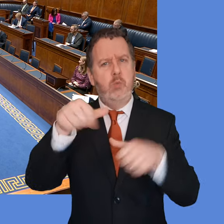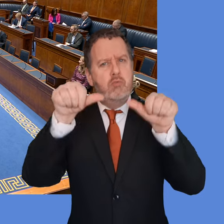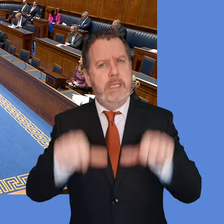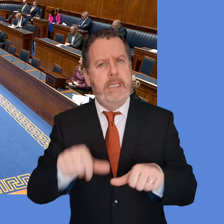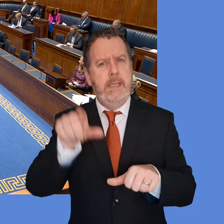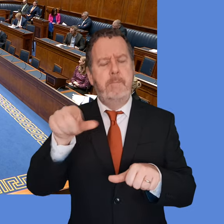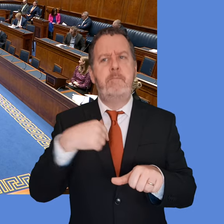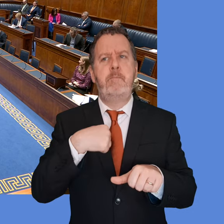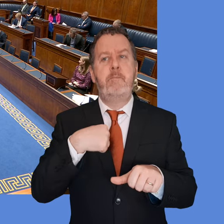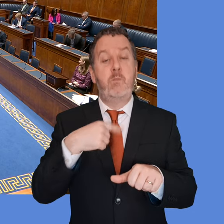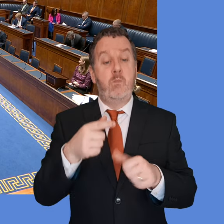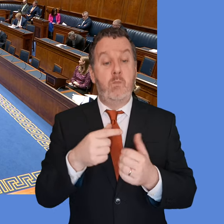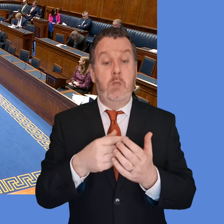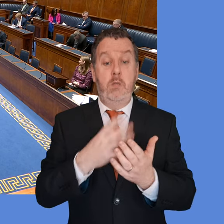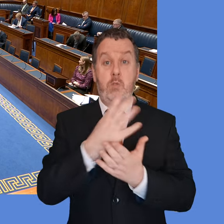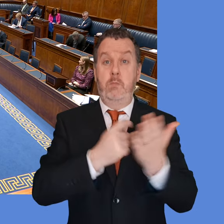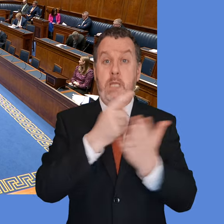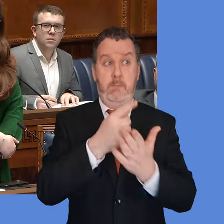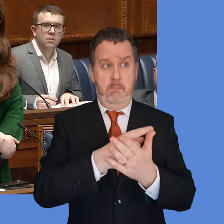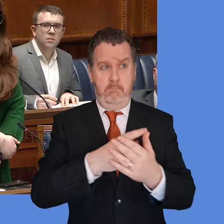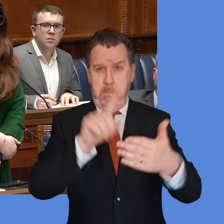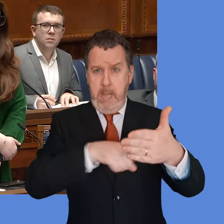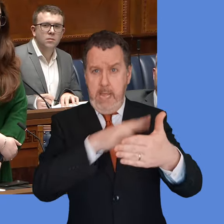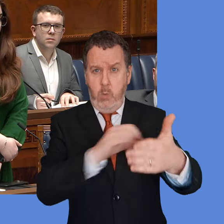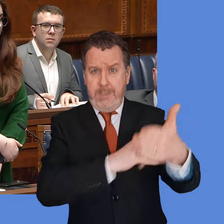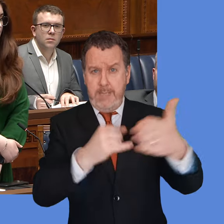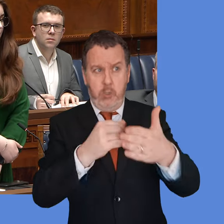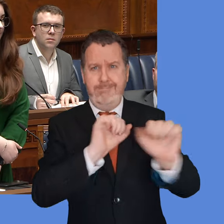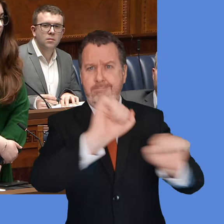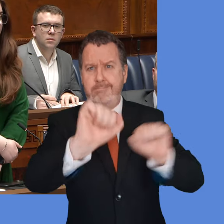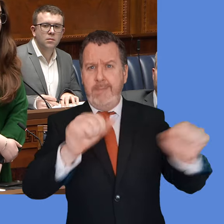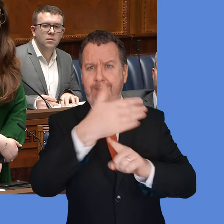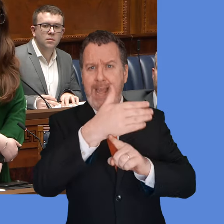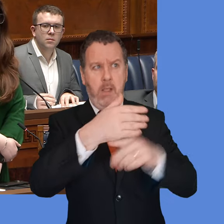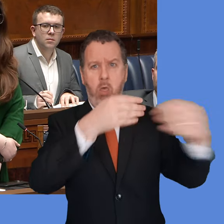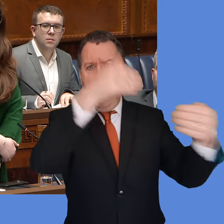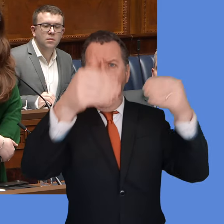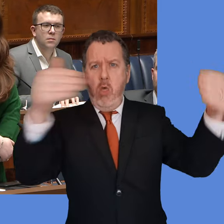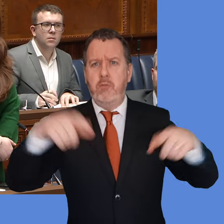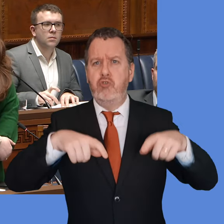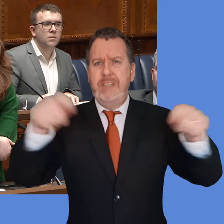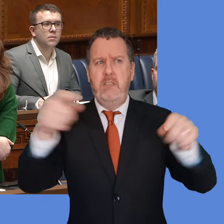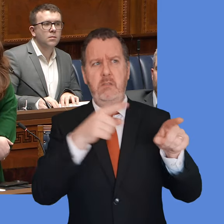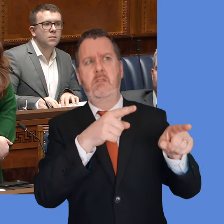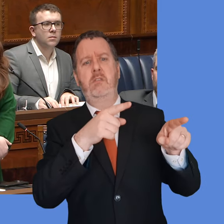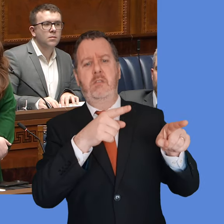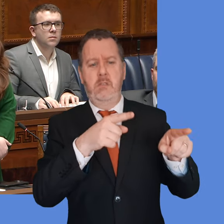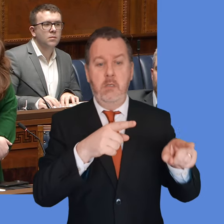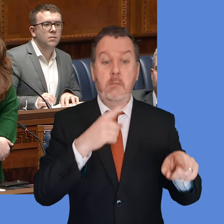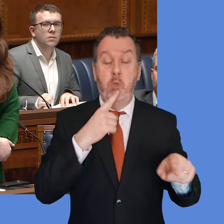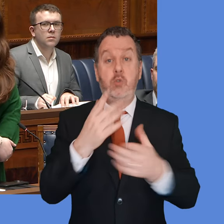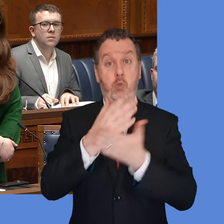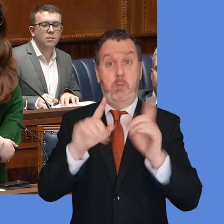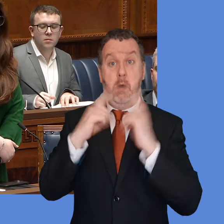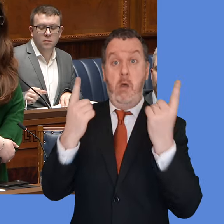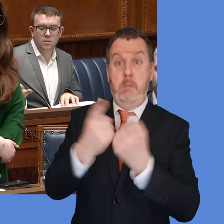committee. Would the First Minister agree with me that instances where flags from prescribed organisations that are erected in street furniture with